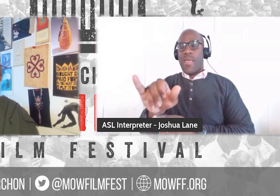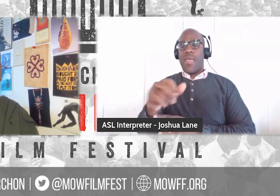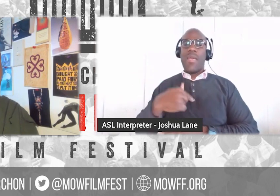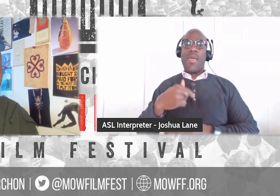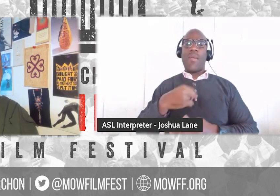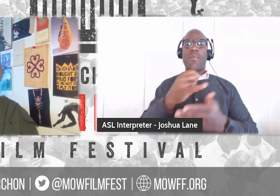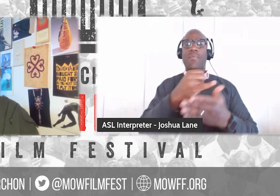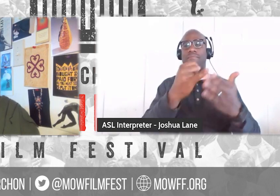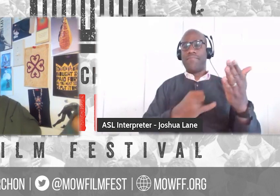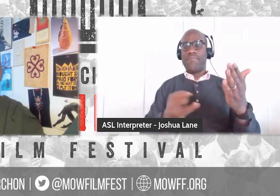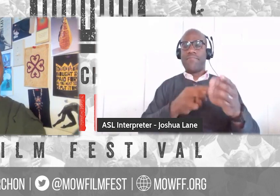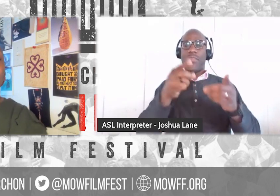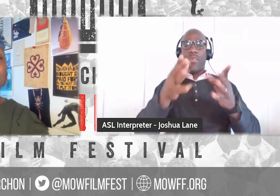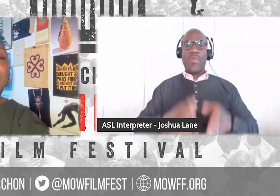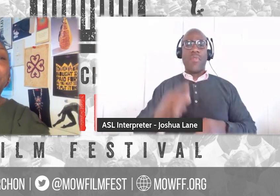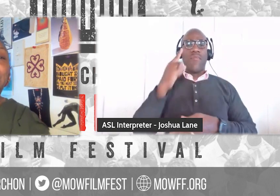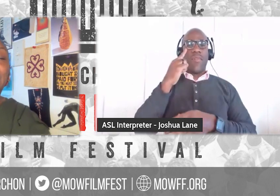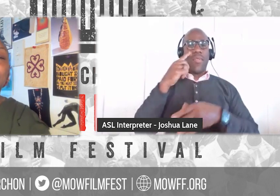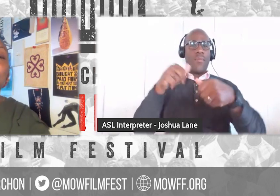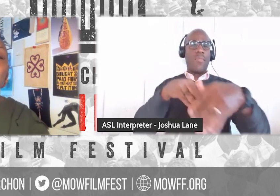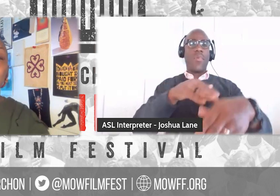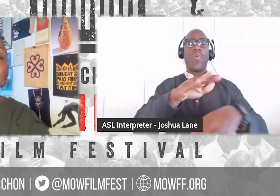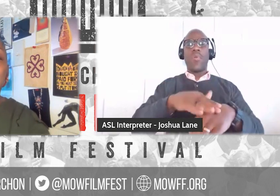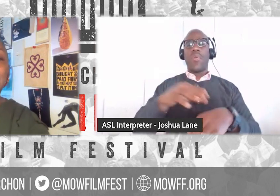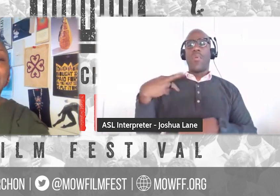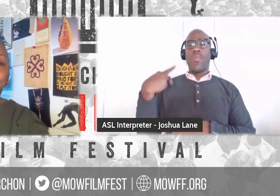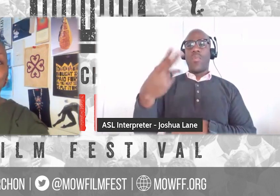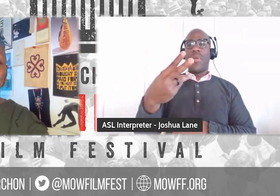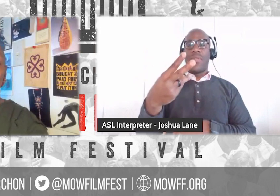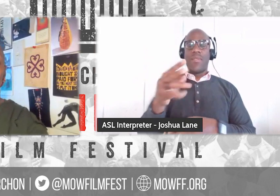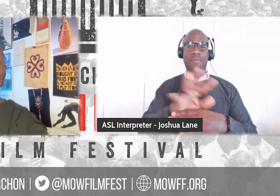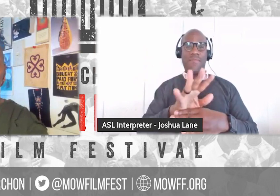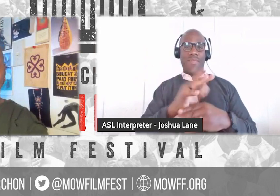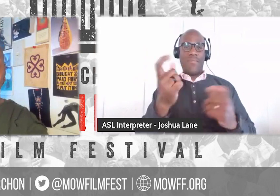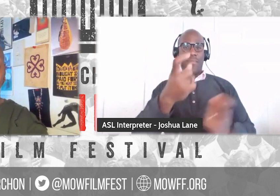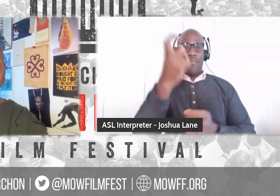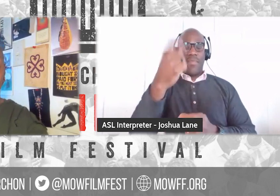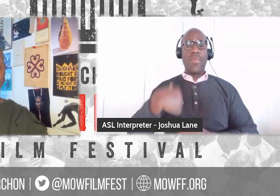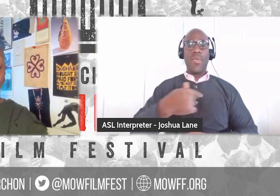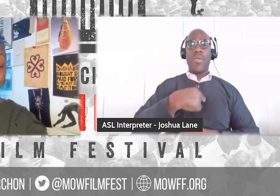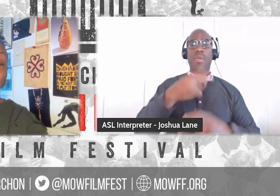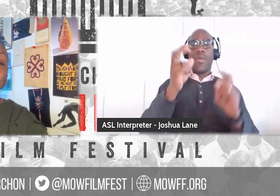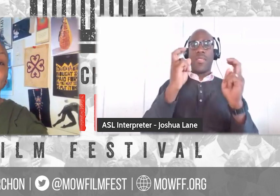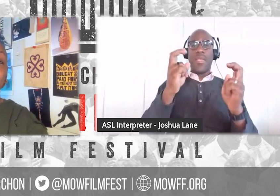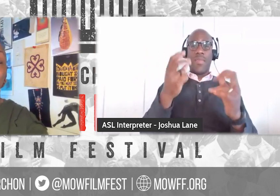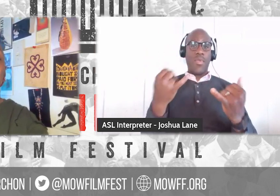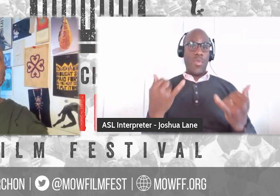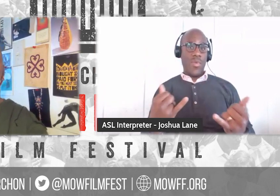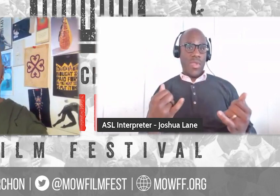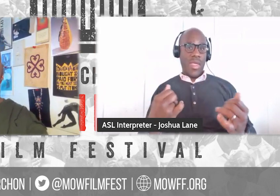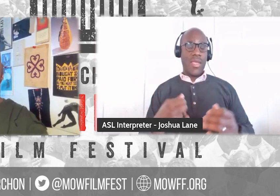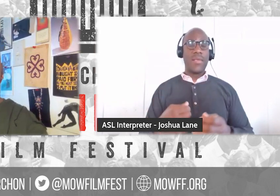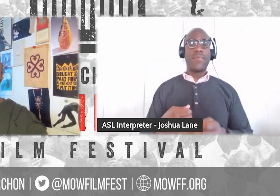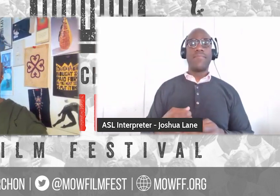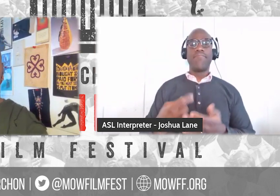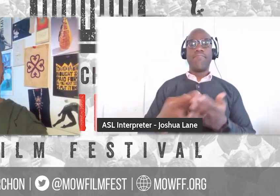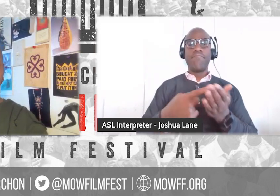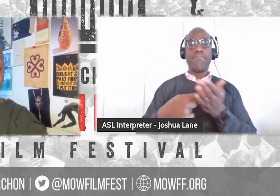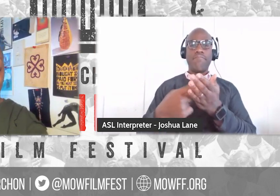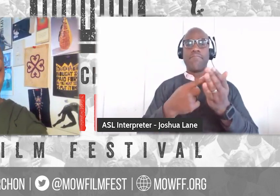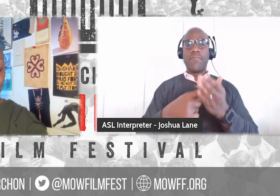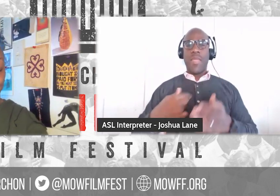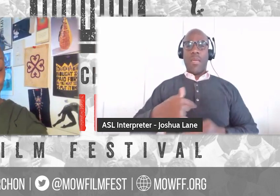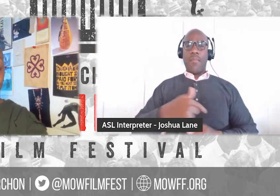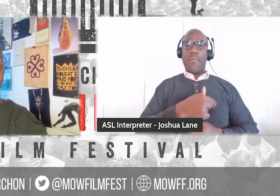Festival. Our topic is, what's my distribution strategy, streaming versus theatrical